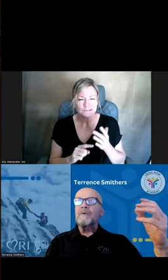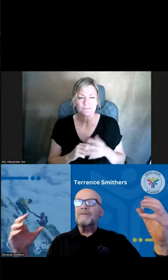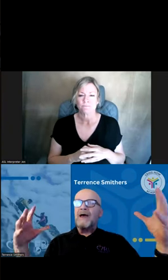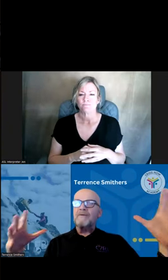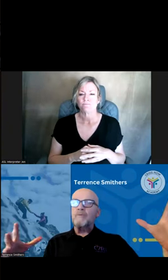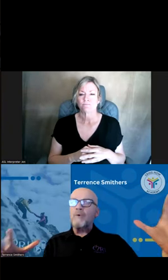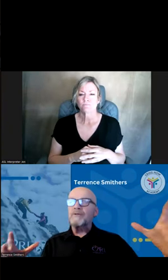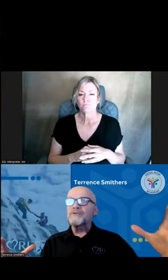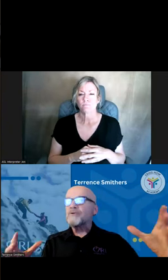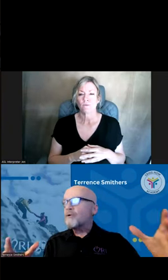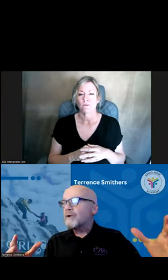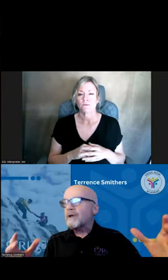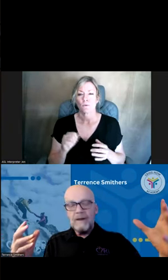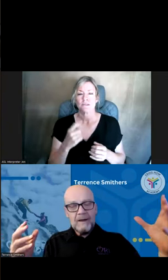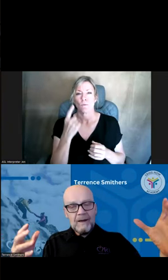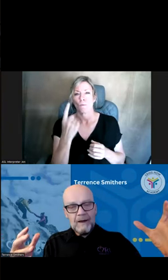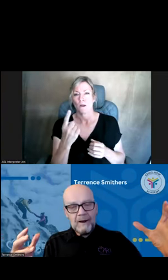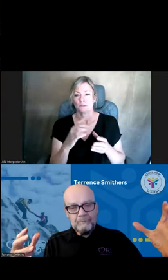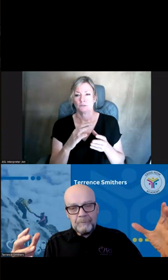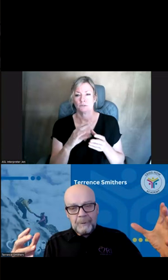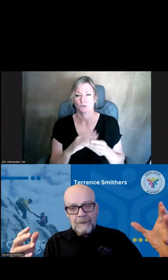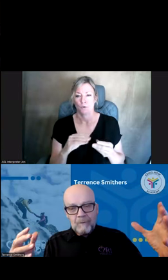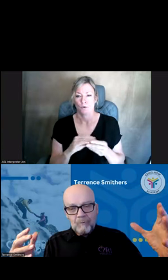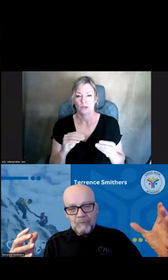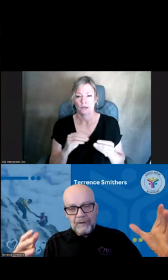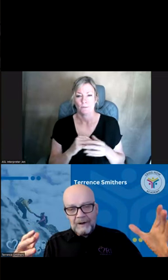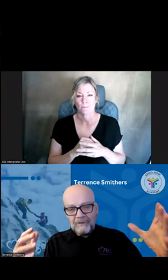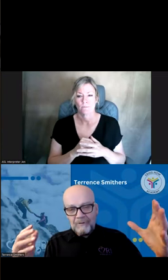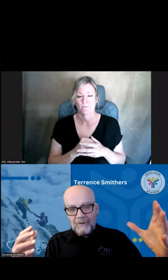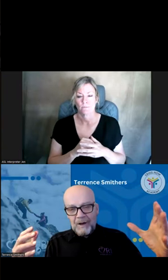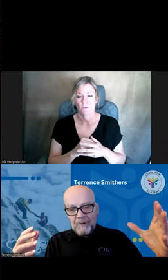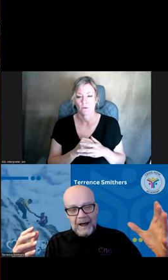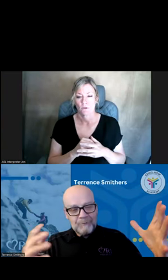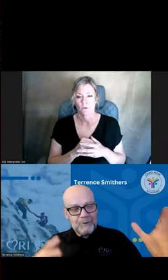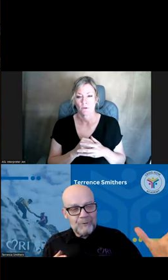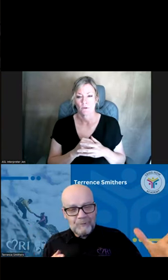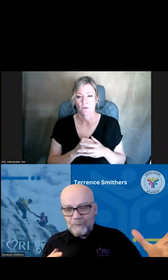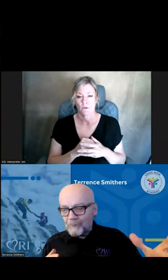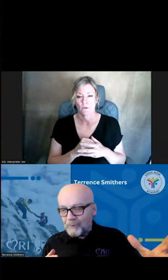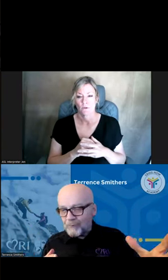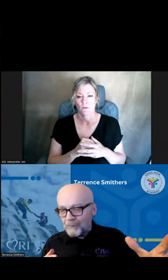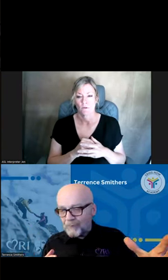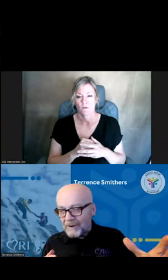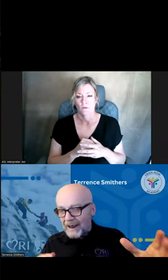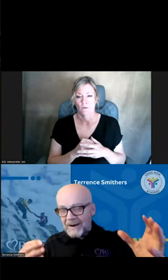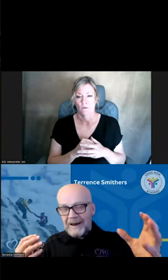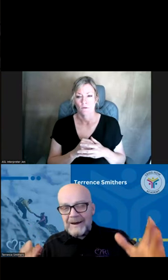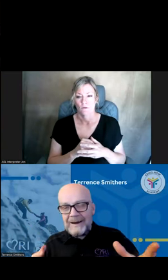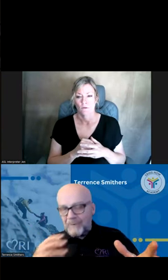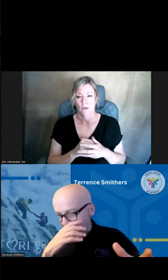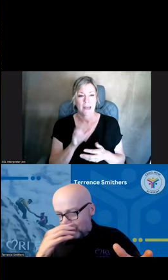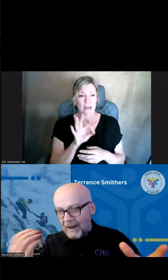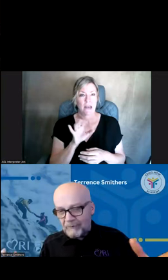So it's kind of in one story that I, you know, had